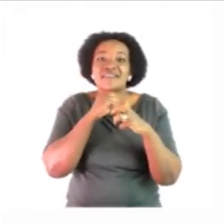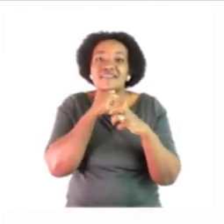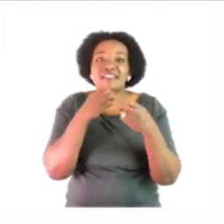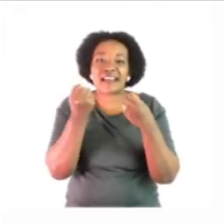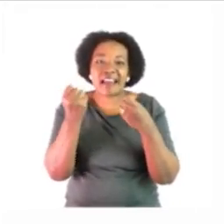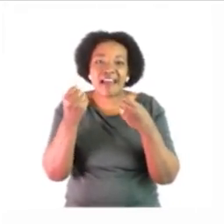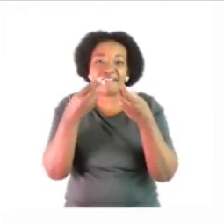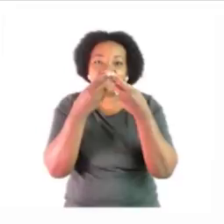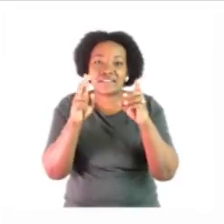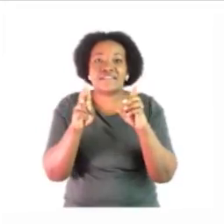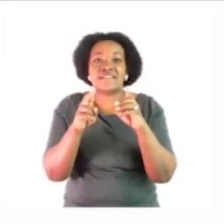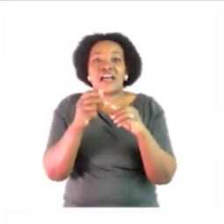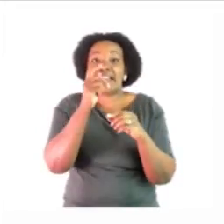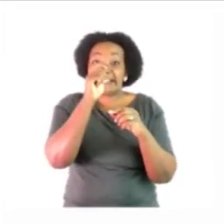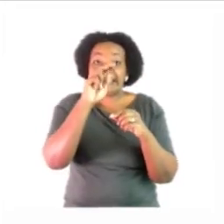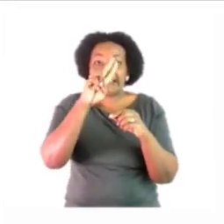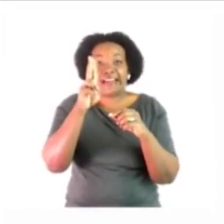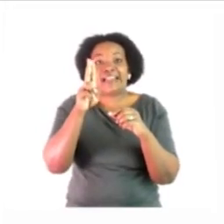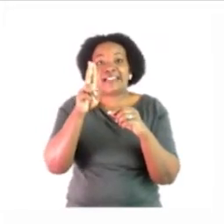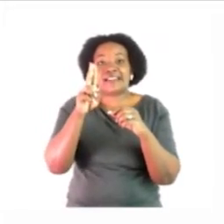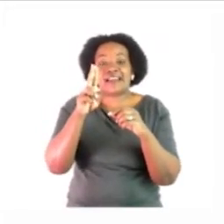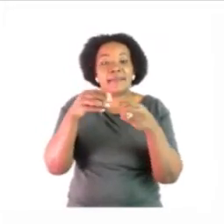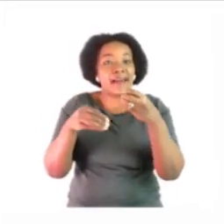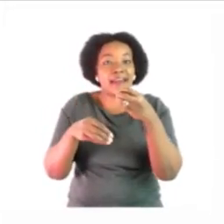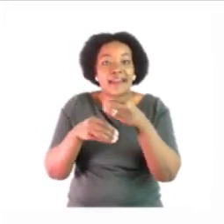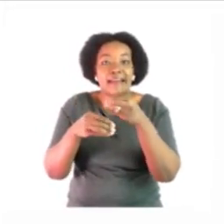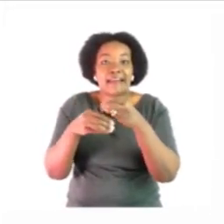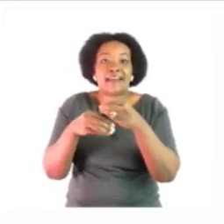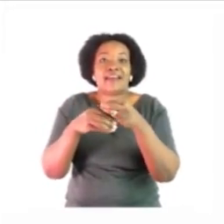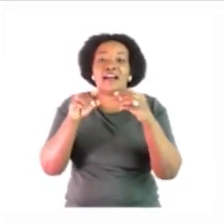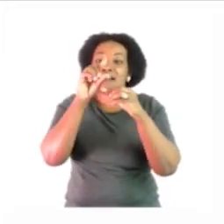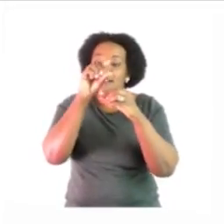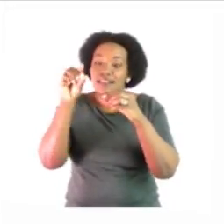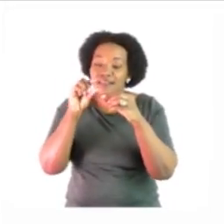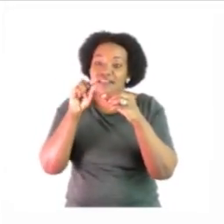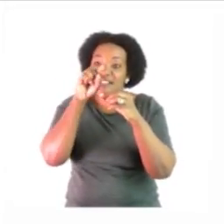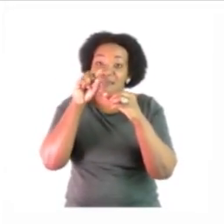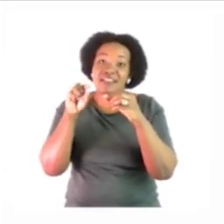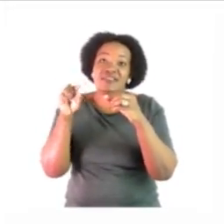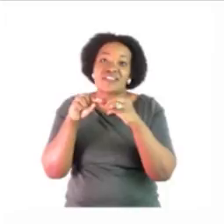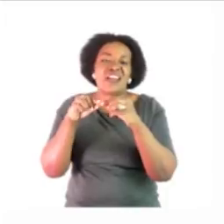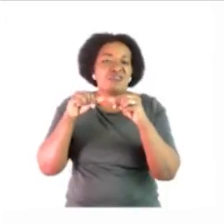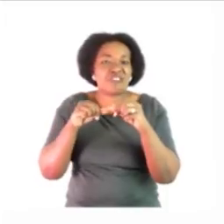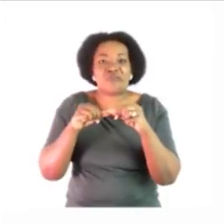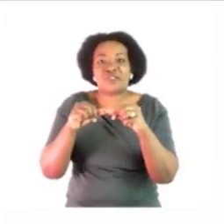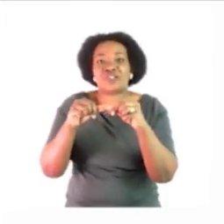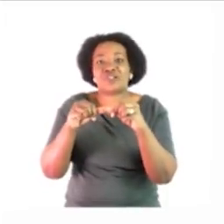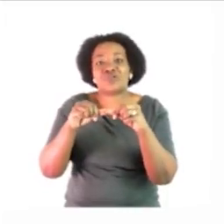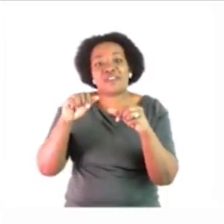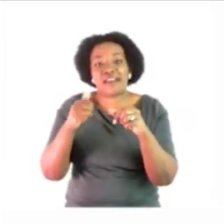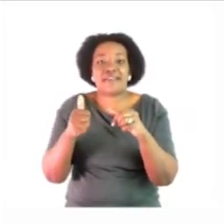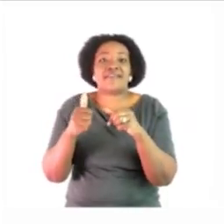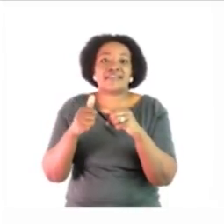complete by filling in at the spaces provided and you can do the rest as well with the